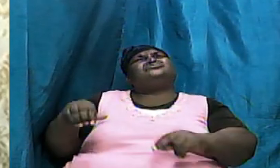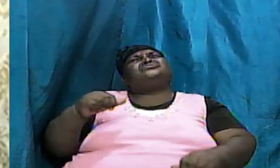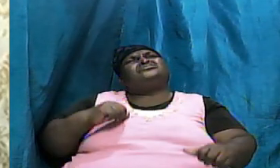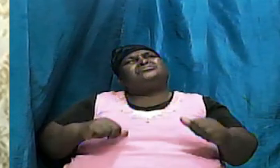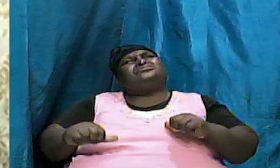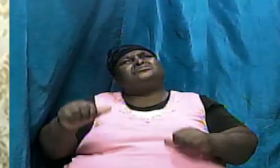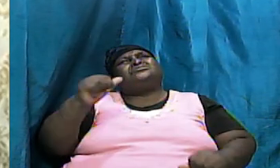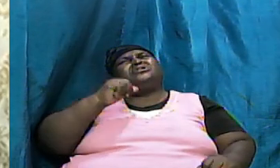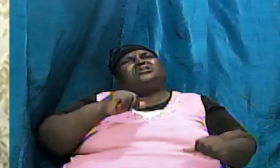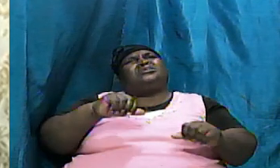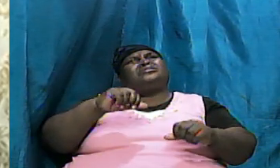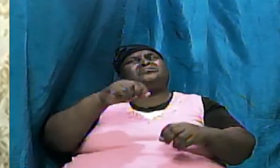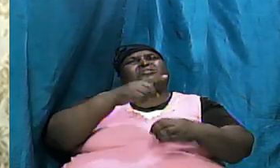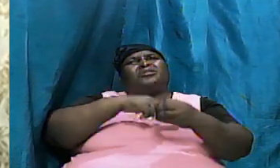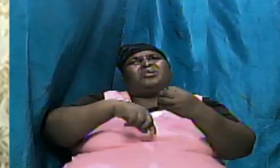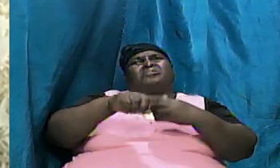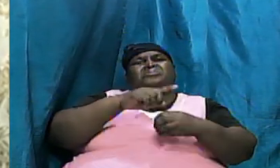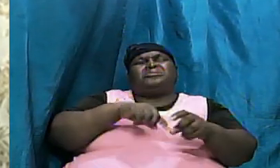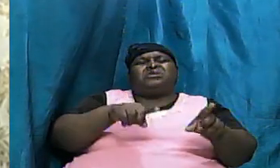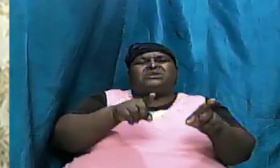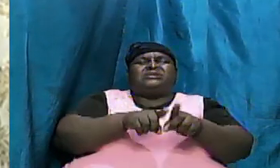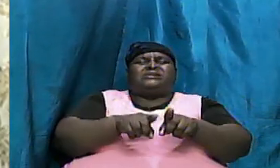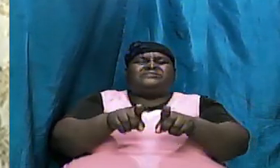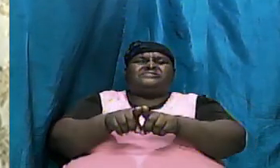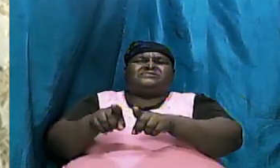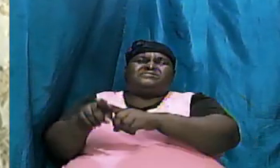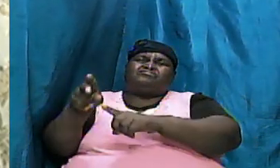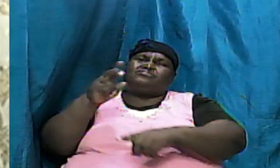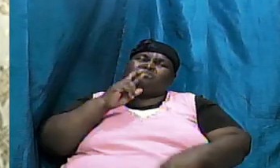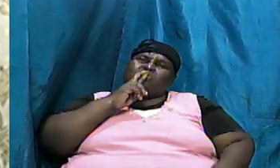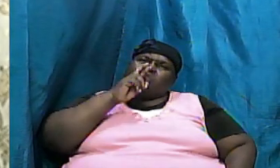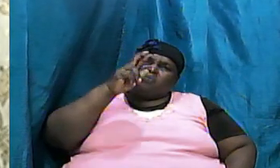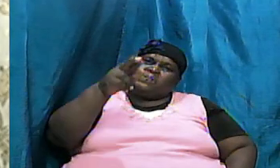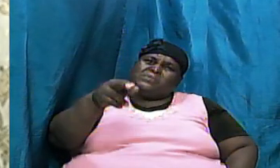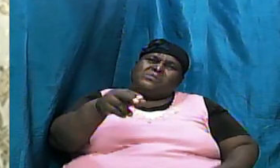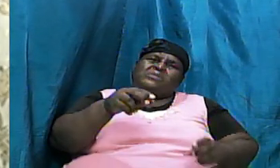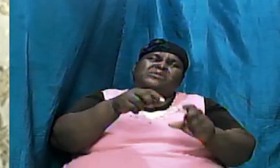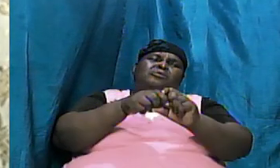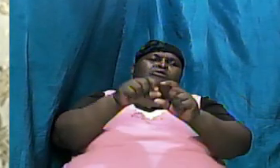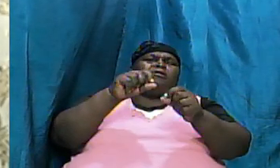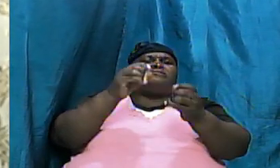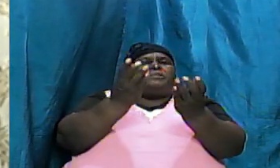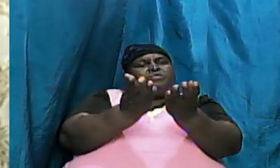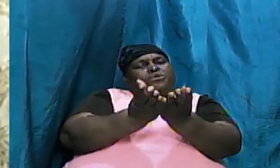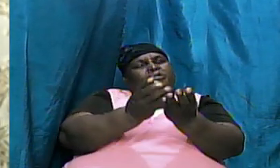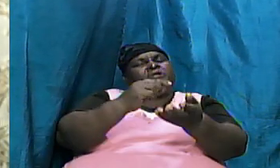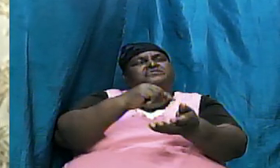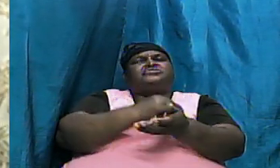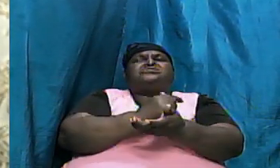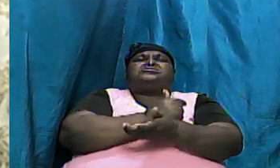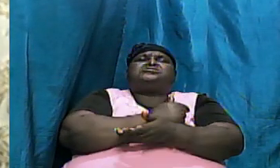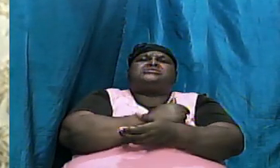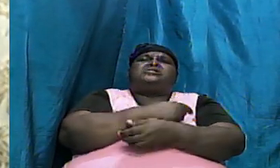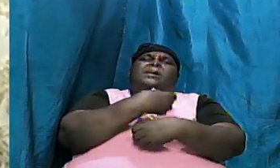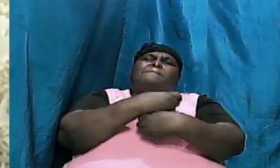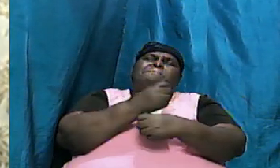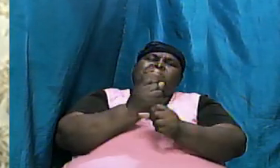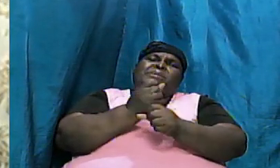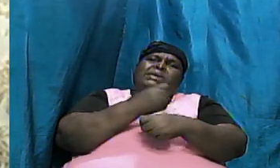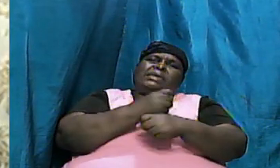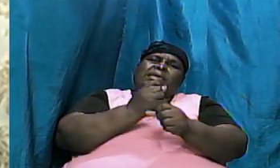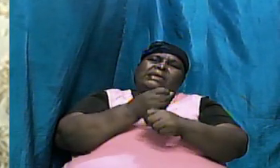chronology about the reality of Genesis then it would cause the feet